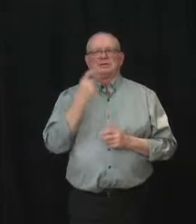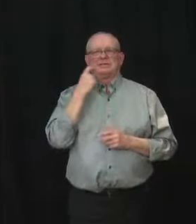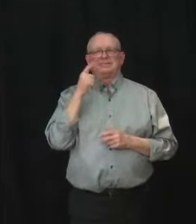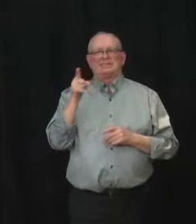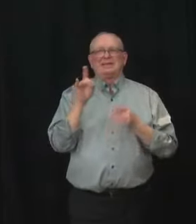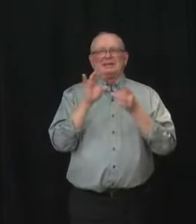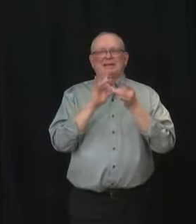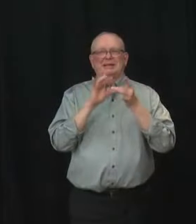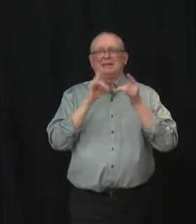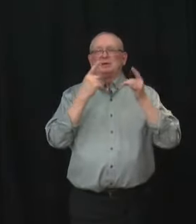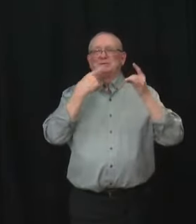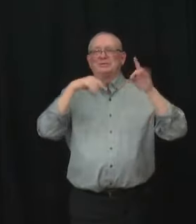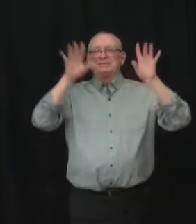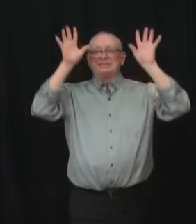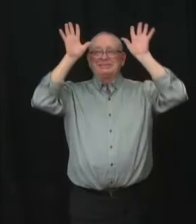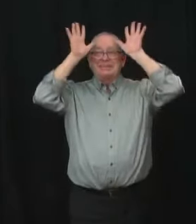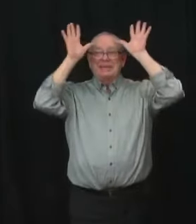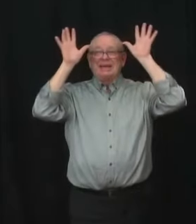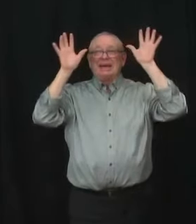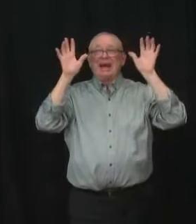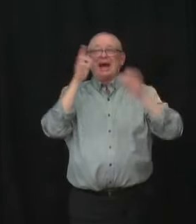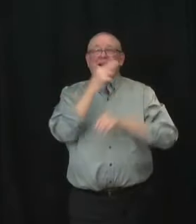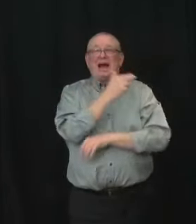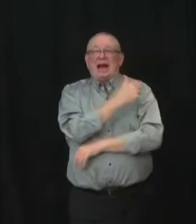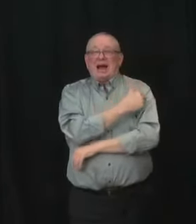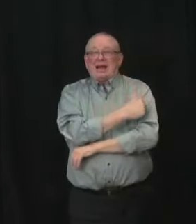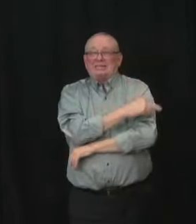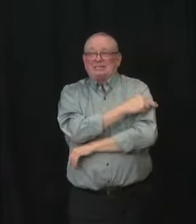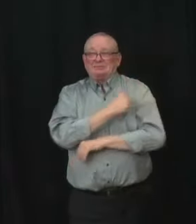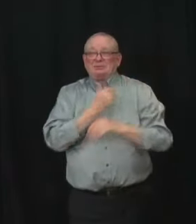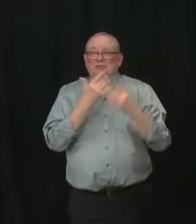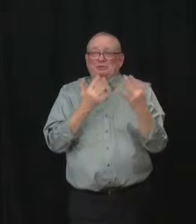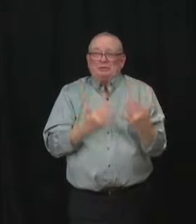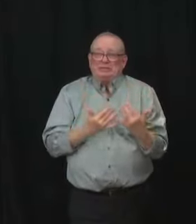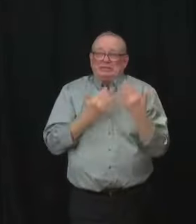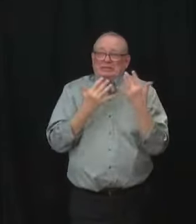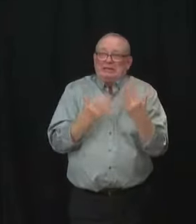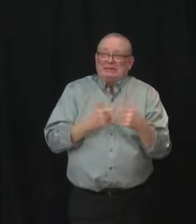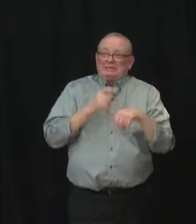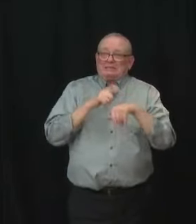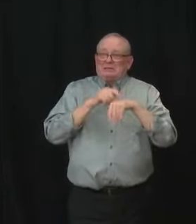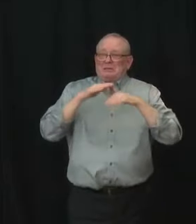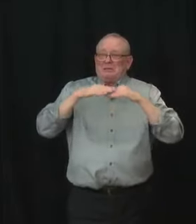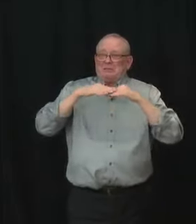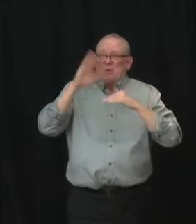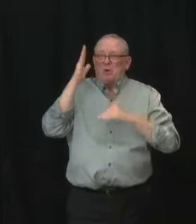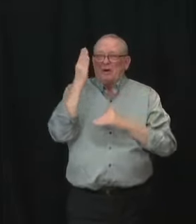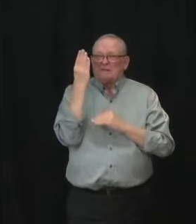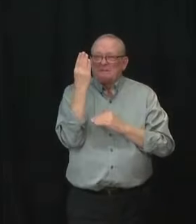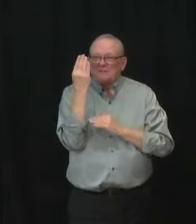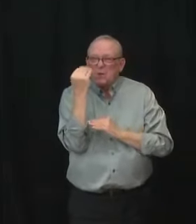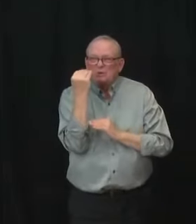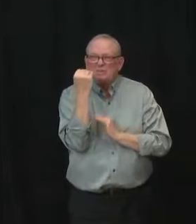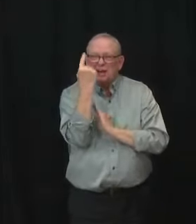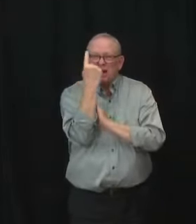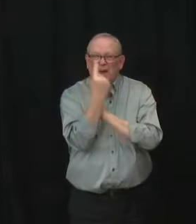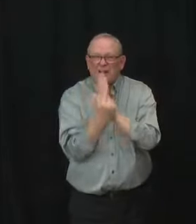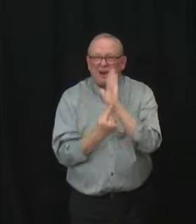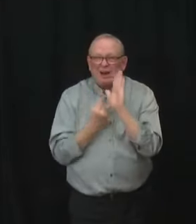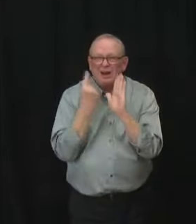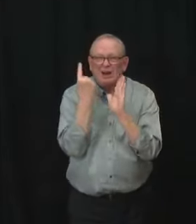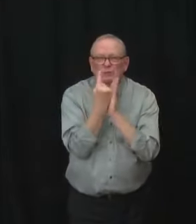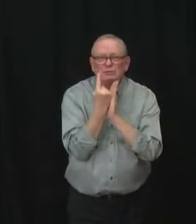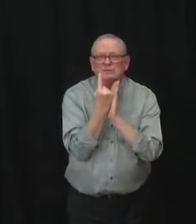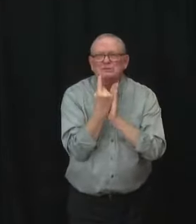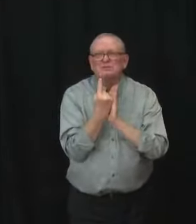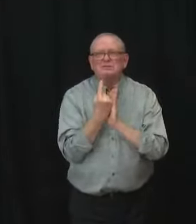Hospital peaked at over 14 hours with an average wait time of nearly four hours over the weekend. Uh local doctors and citizens have been